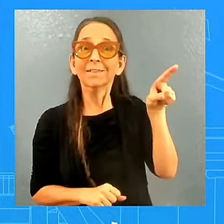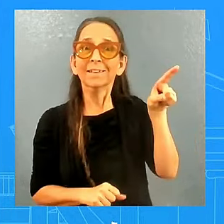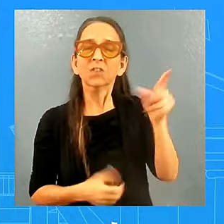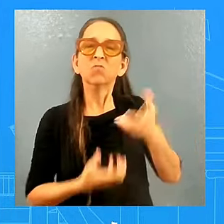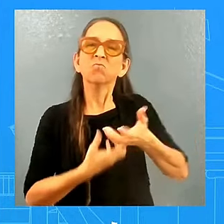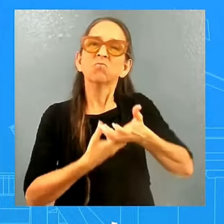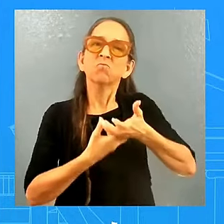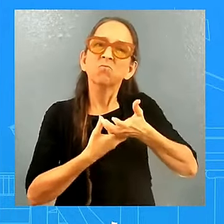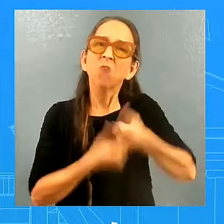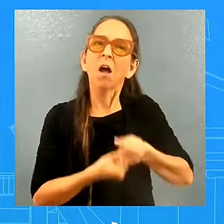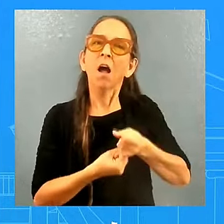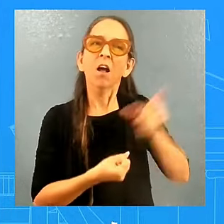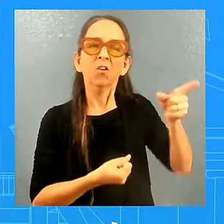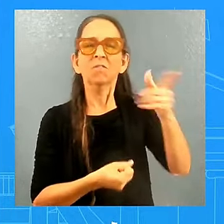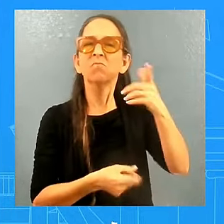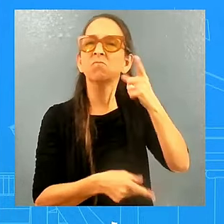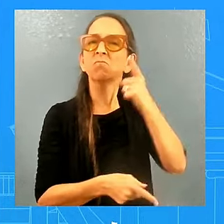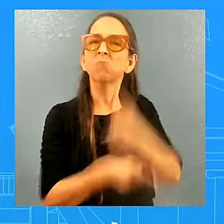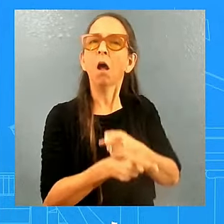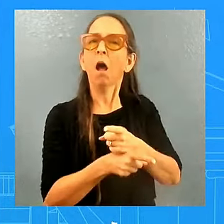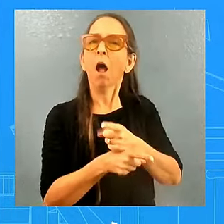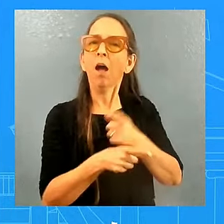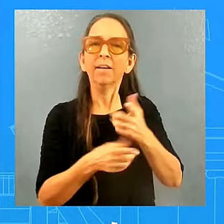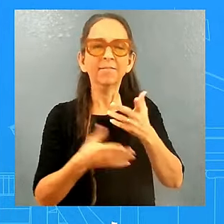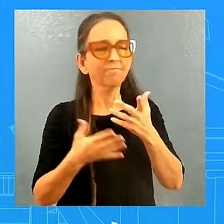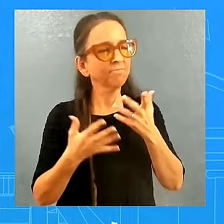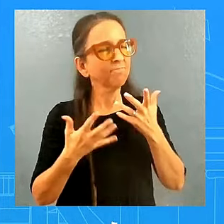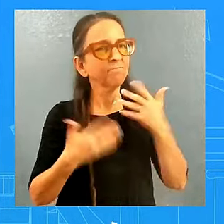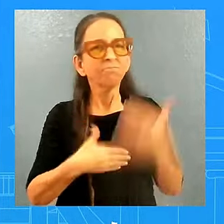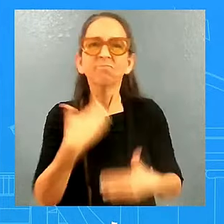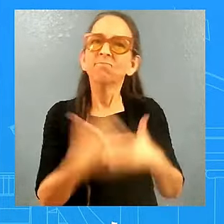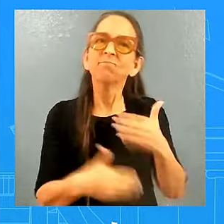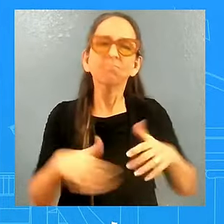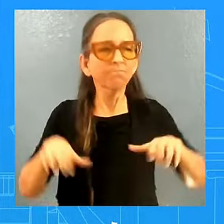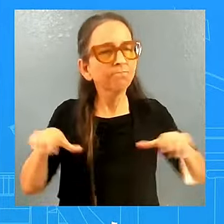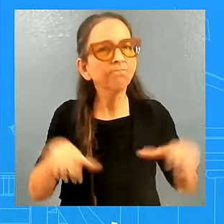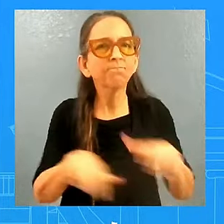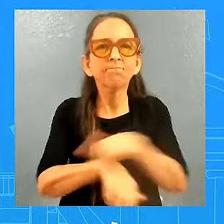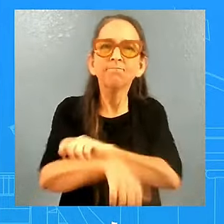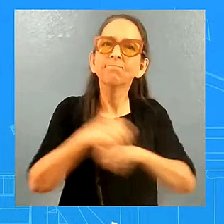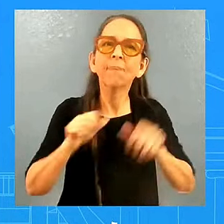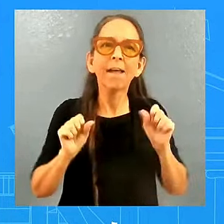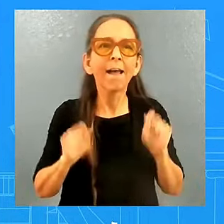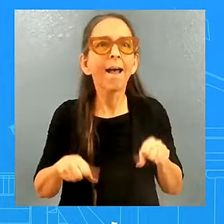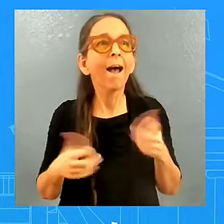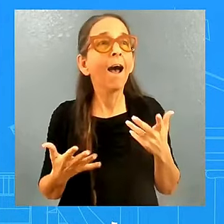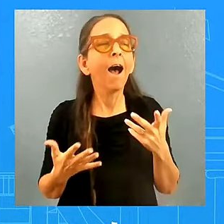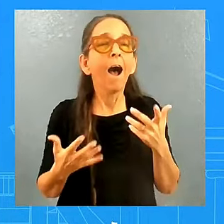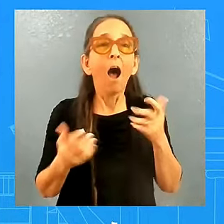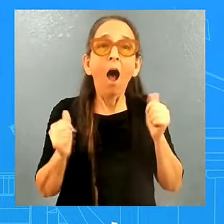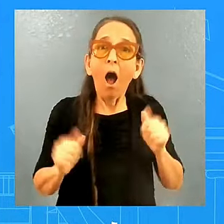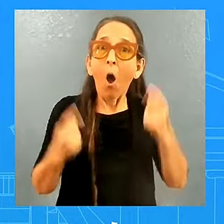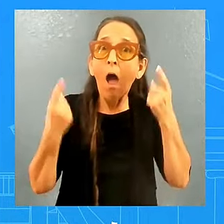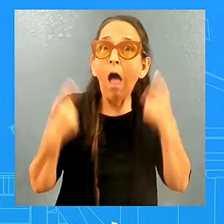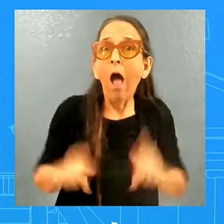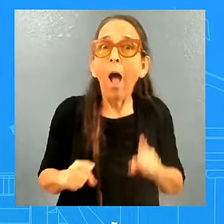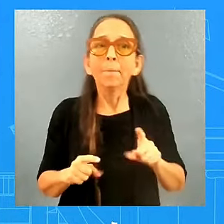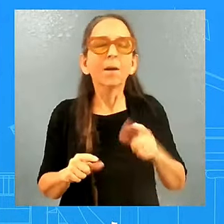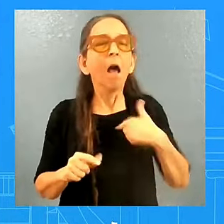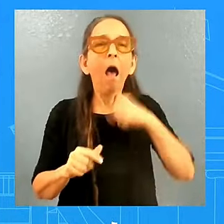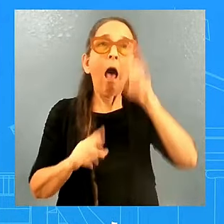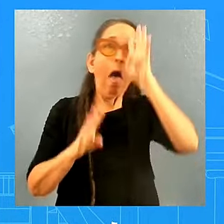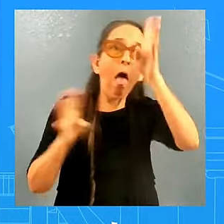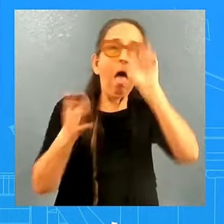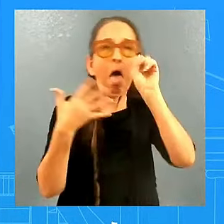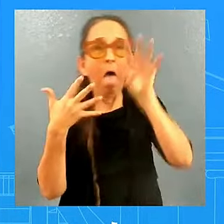you know, what could have, would have. He believed he did the right thing. He believed that the vice president ran